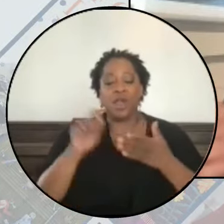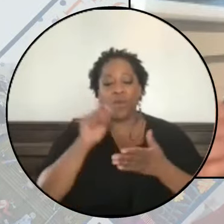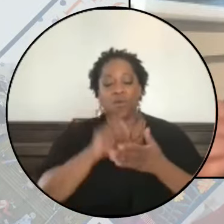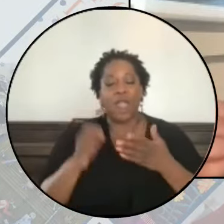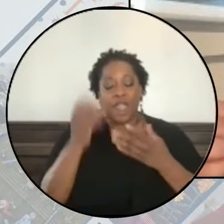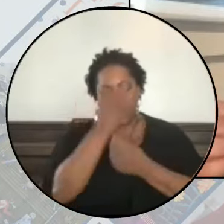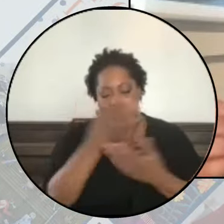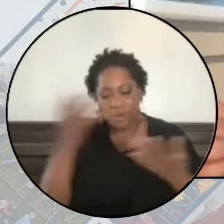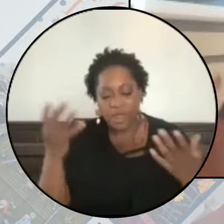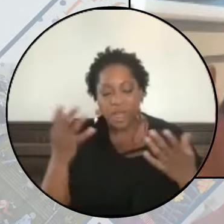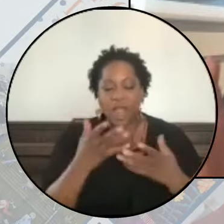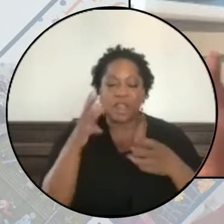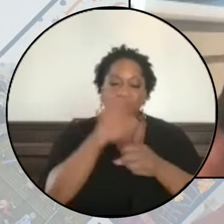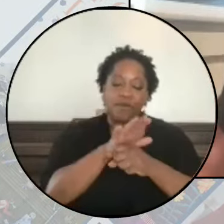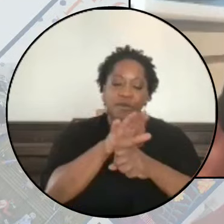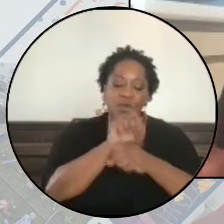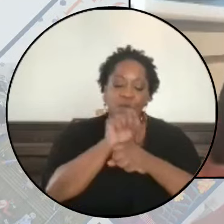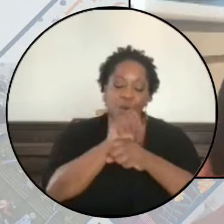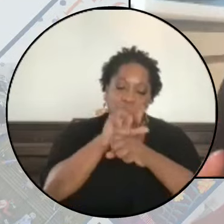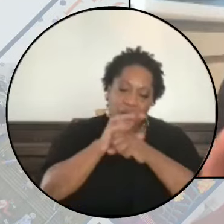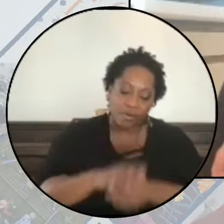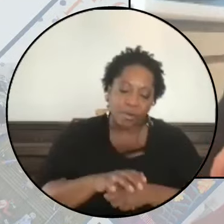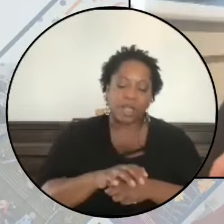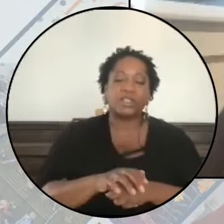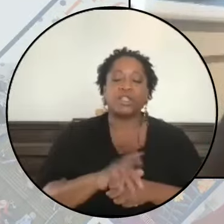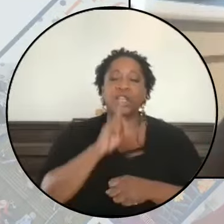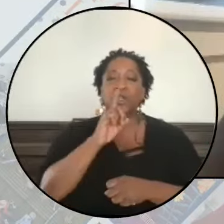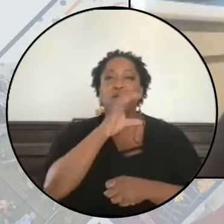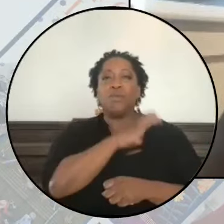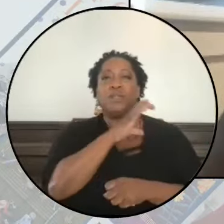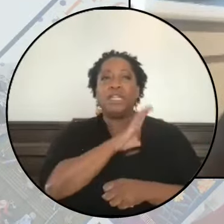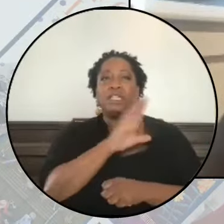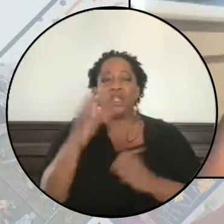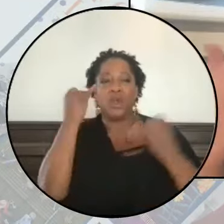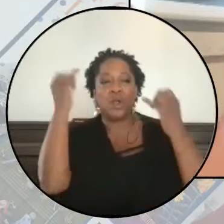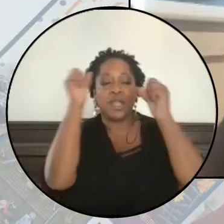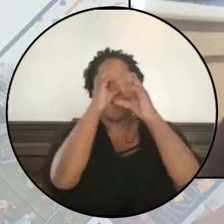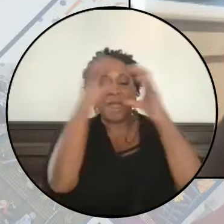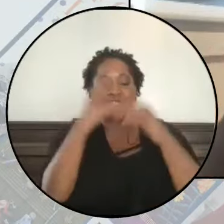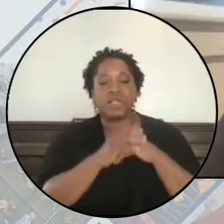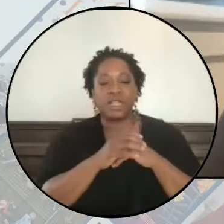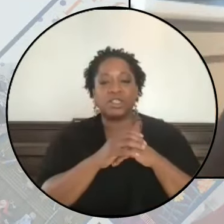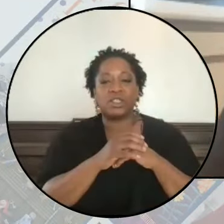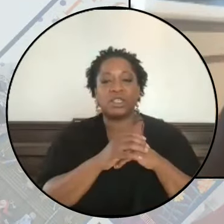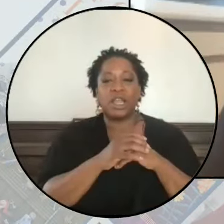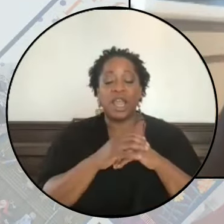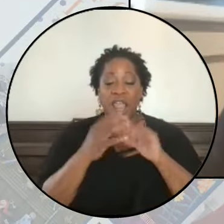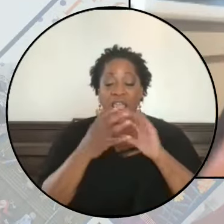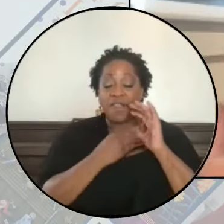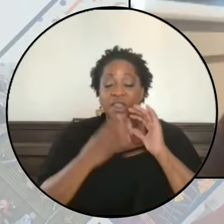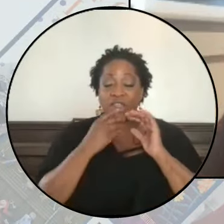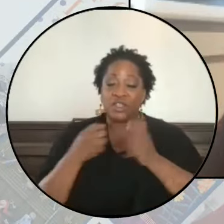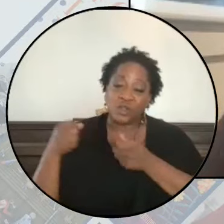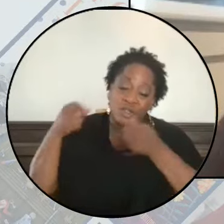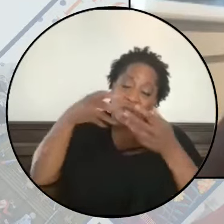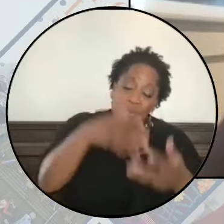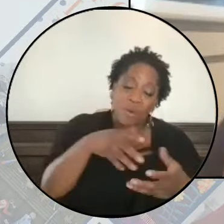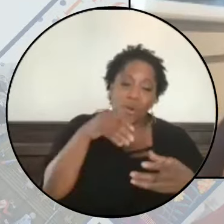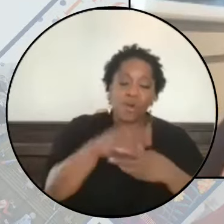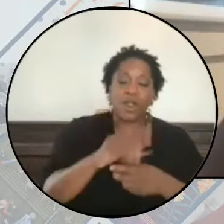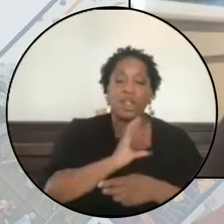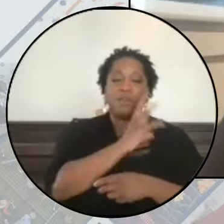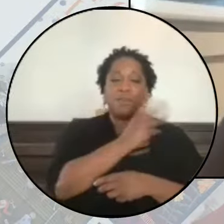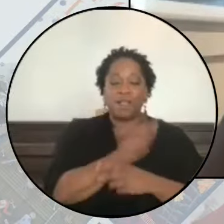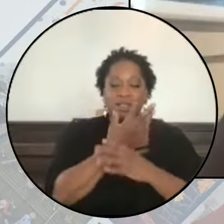so much of the work of oppression is about policing the imagination. And the droves of Jews that are pouring into the Palestinian